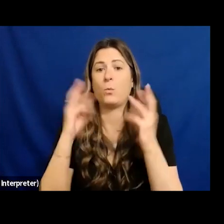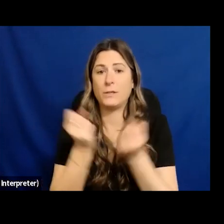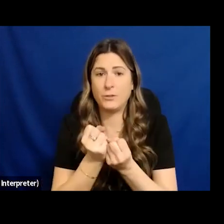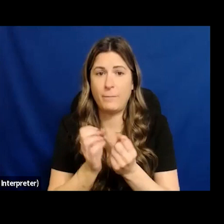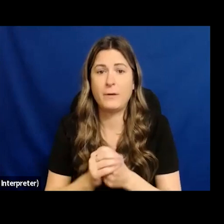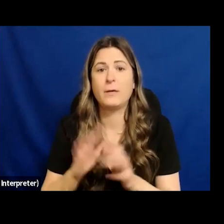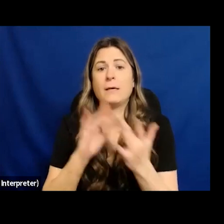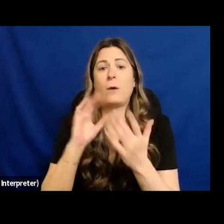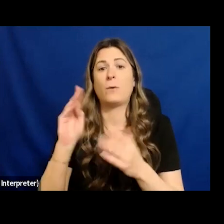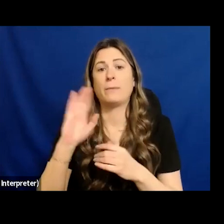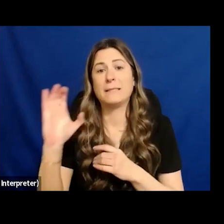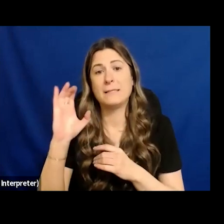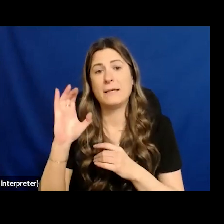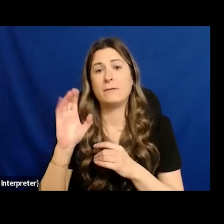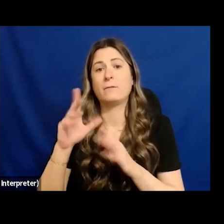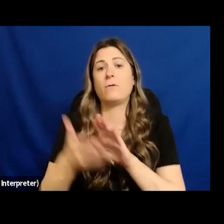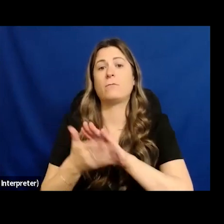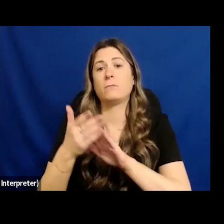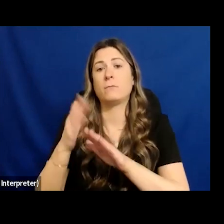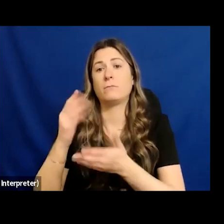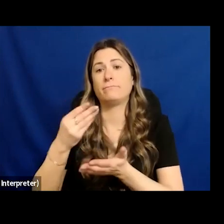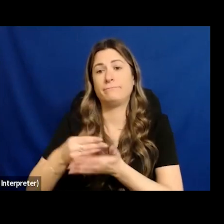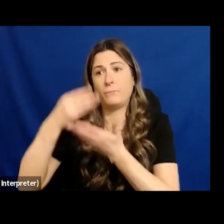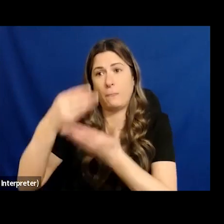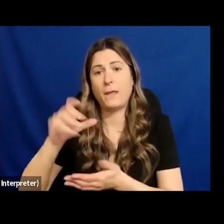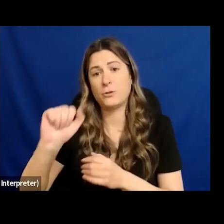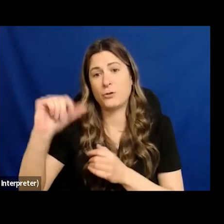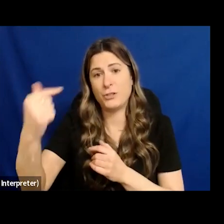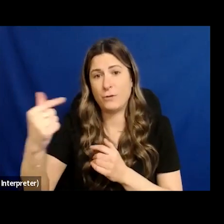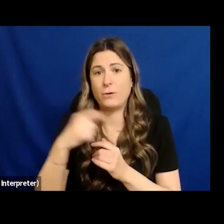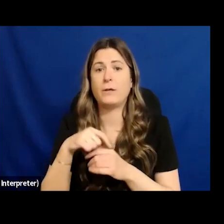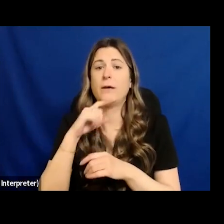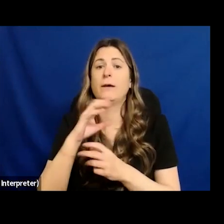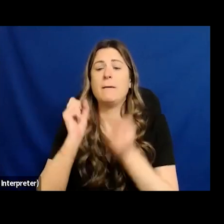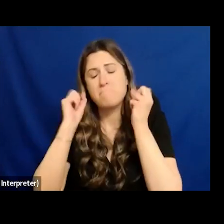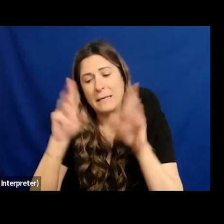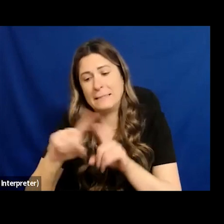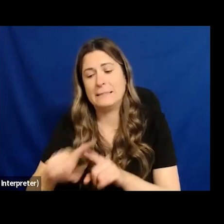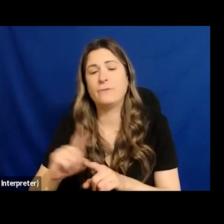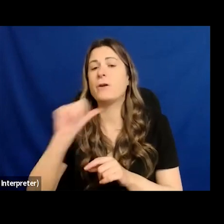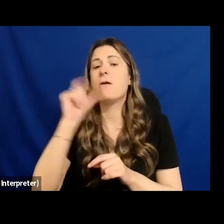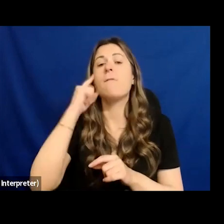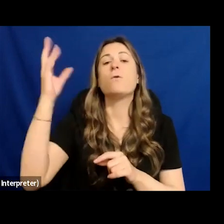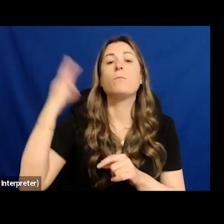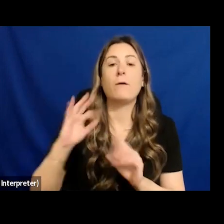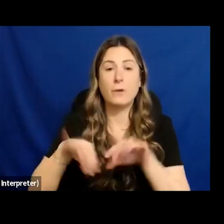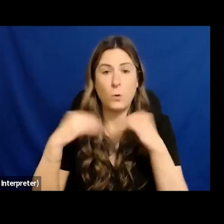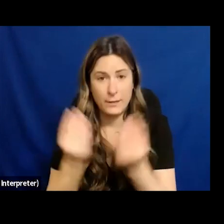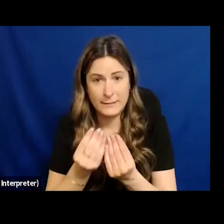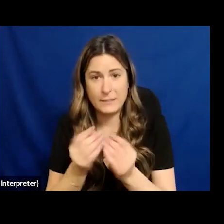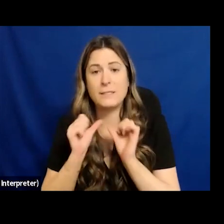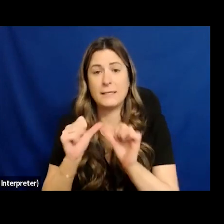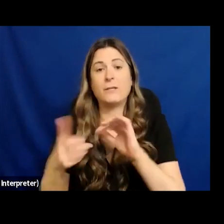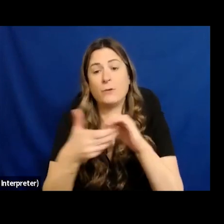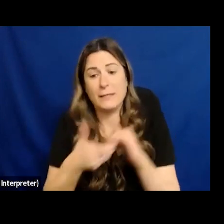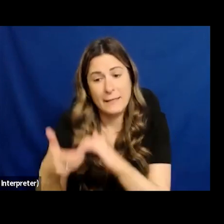funded by the ministry of the attorney general and made up of 35 non-profit organizations doing work to stay connected and support information